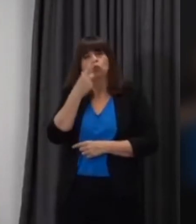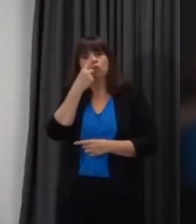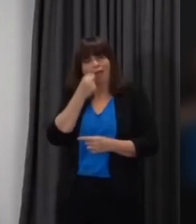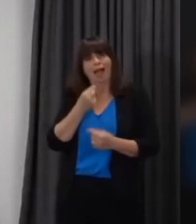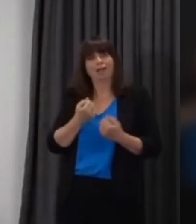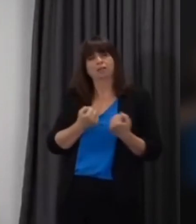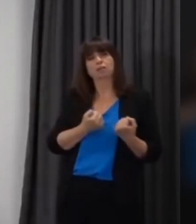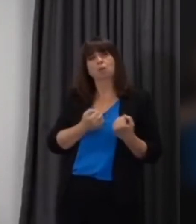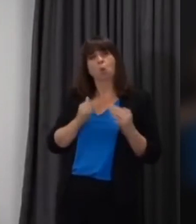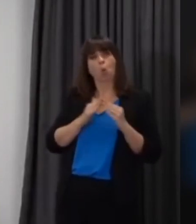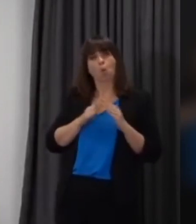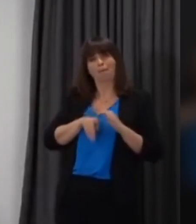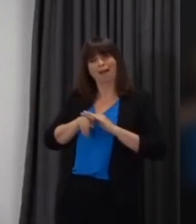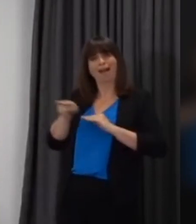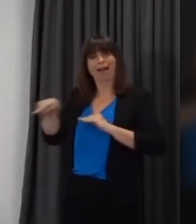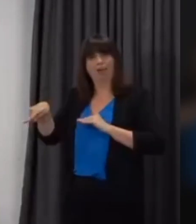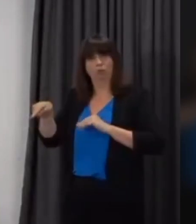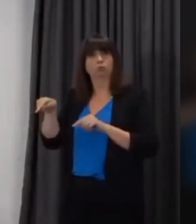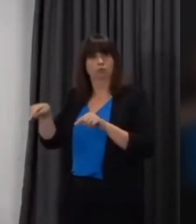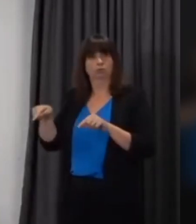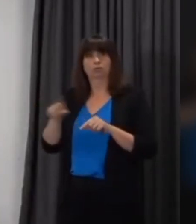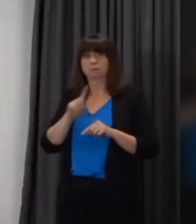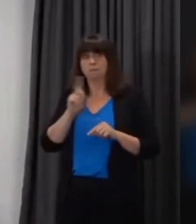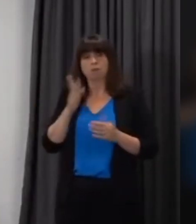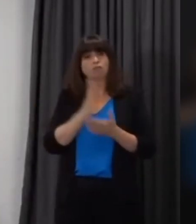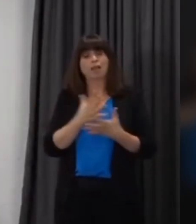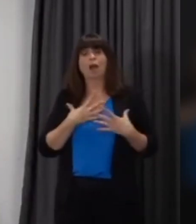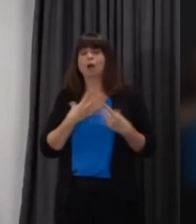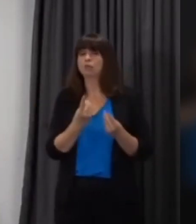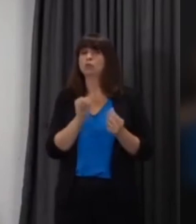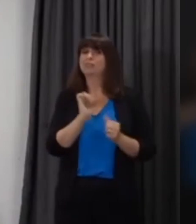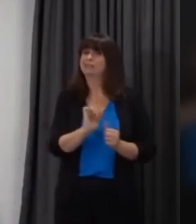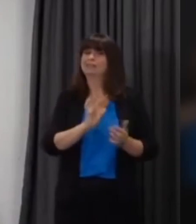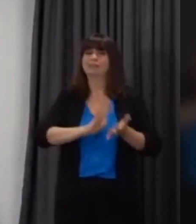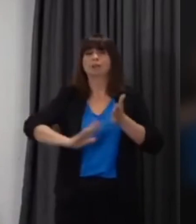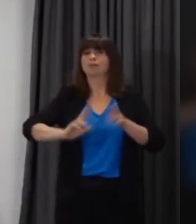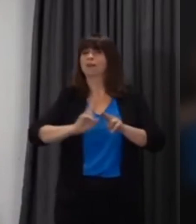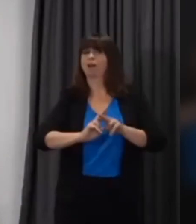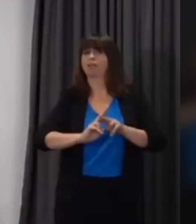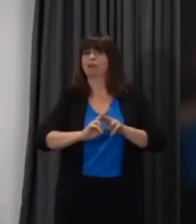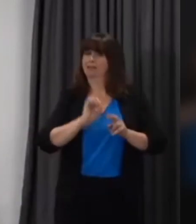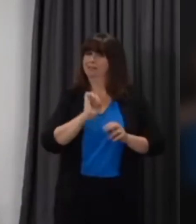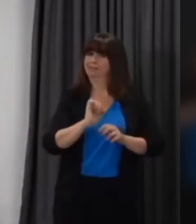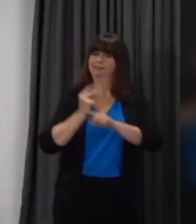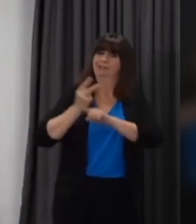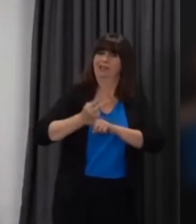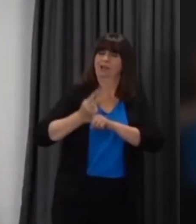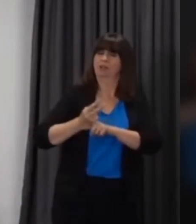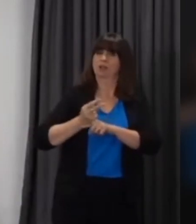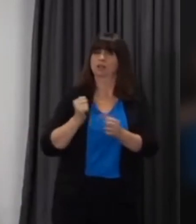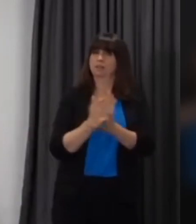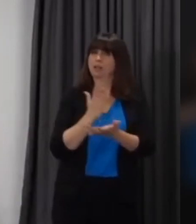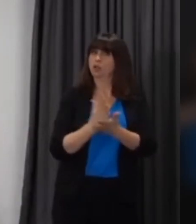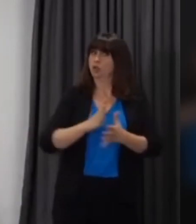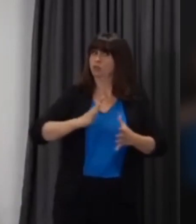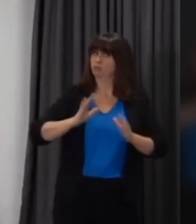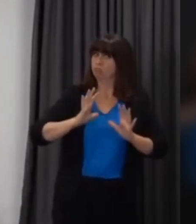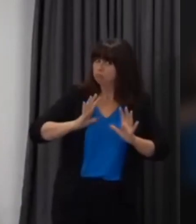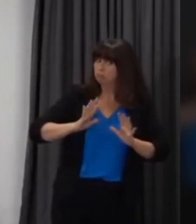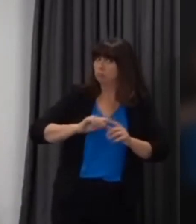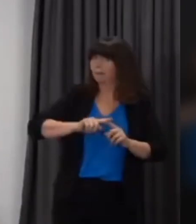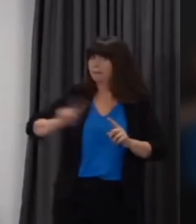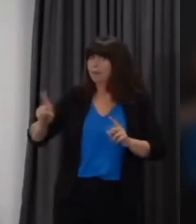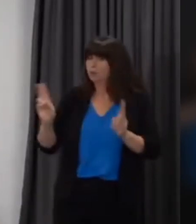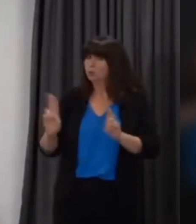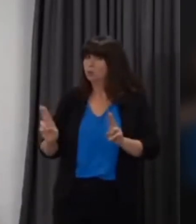to leave your home but ultimately it is for each parent to decide if they want their child to return to school but